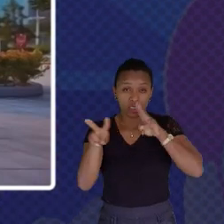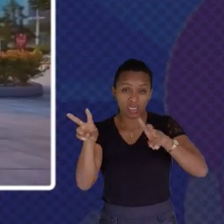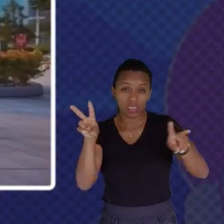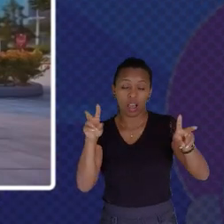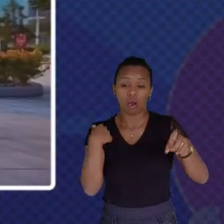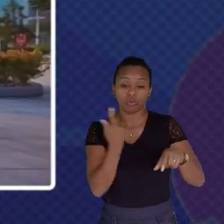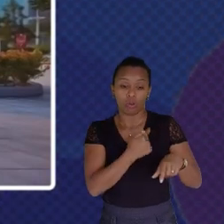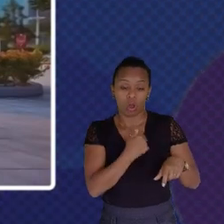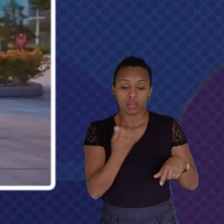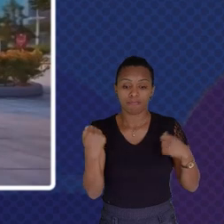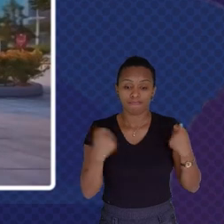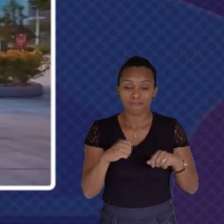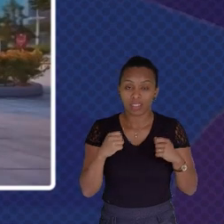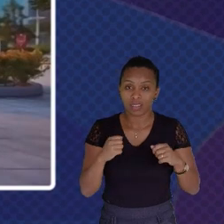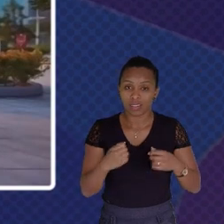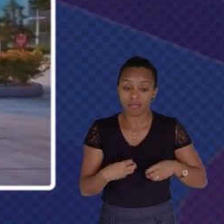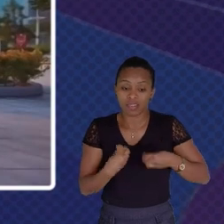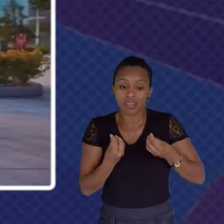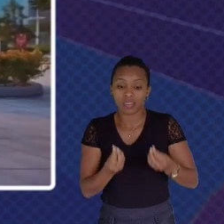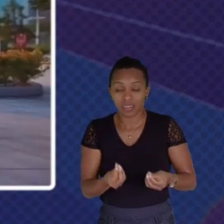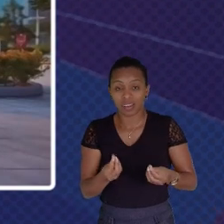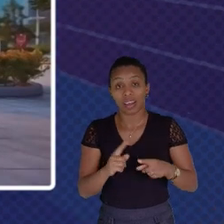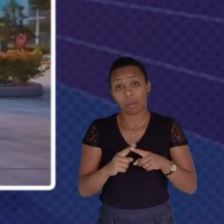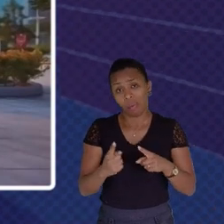Best But There's Always Room For Improvement And So